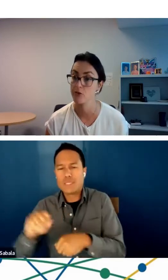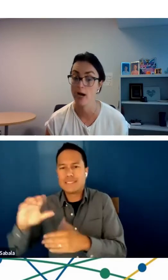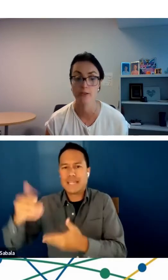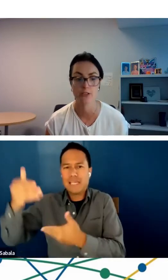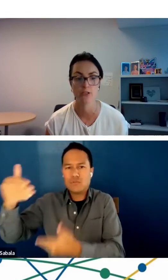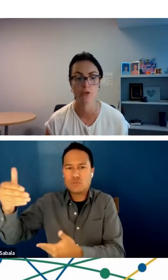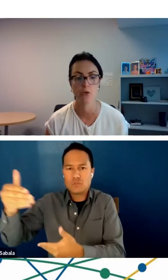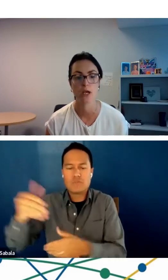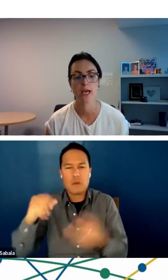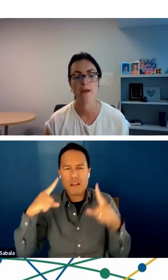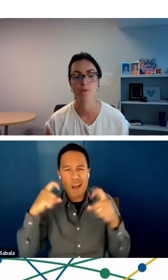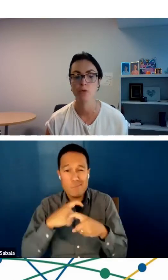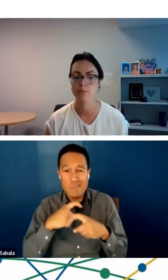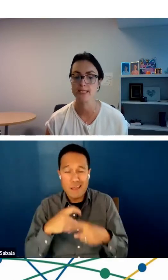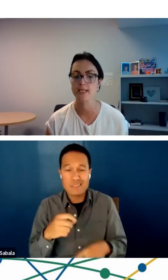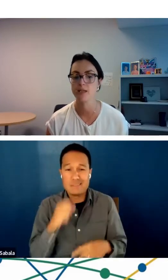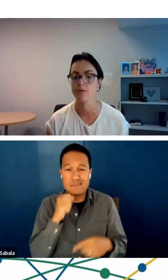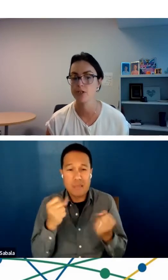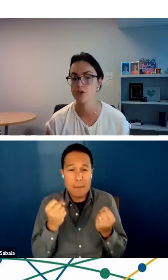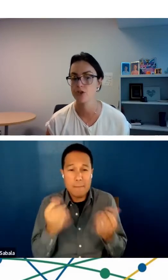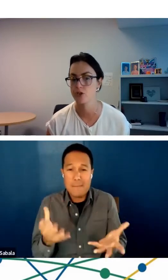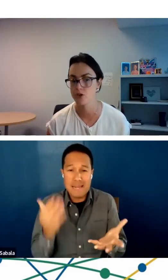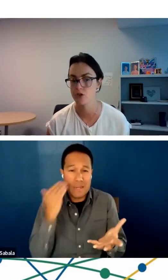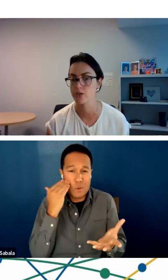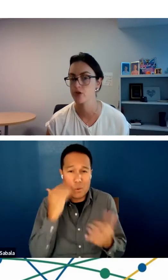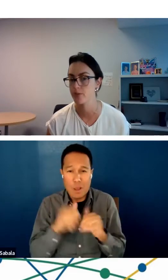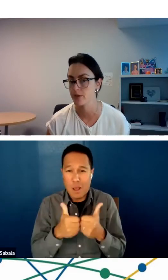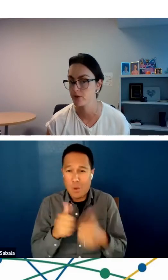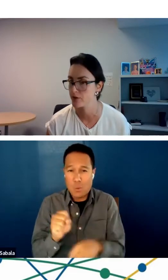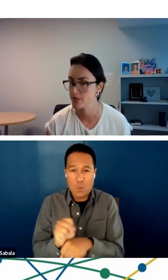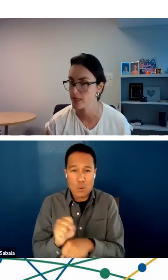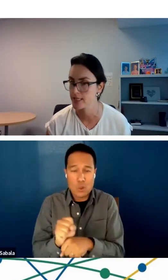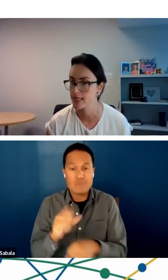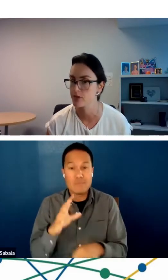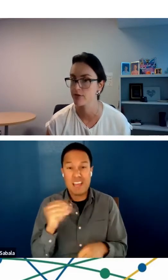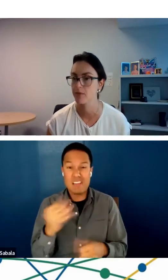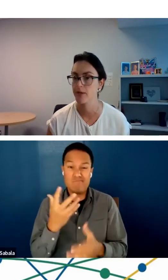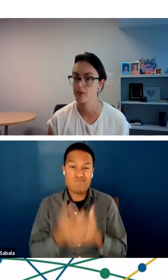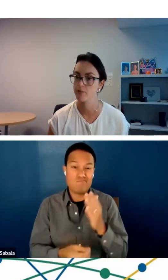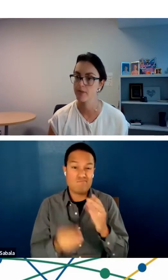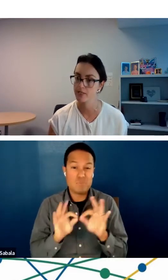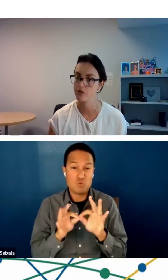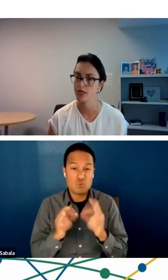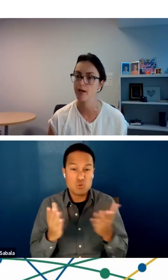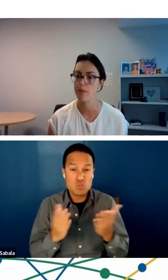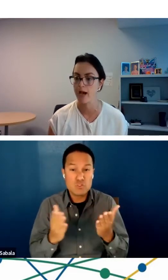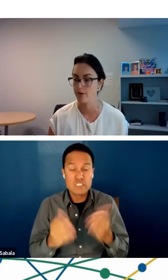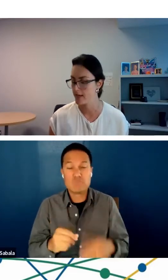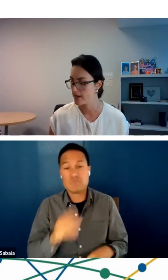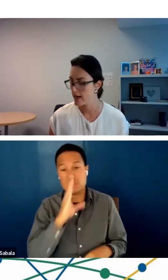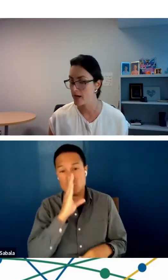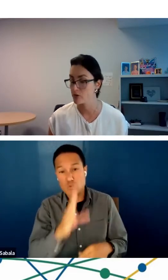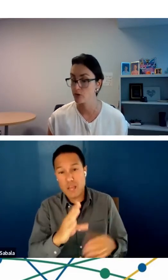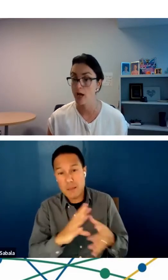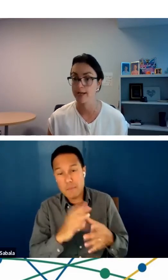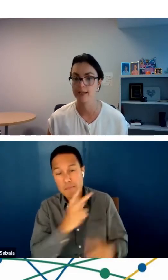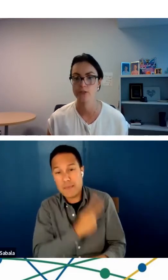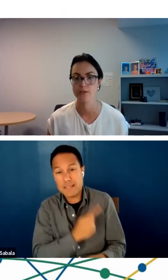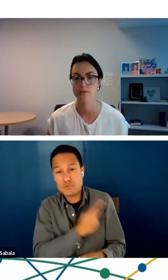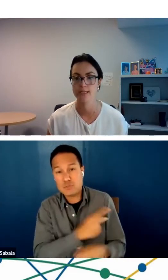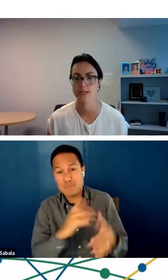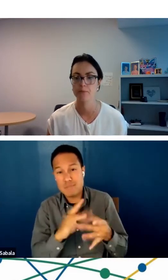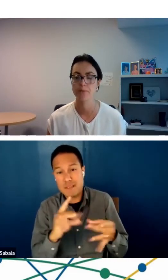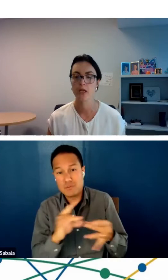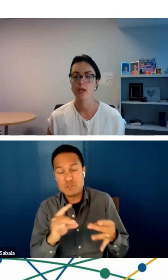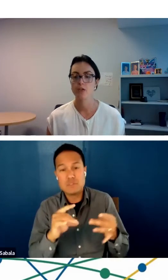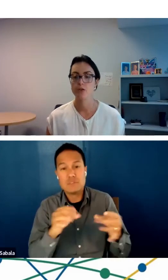providers knew how to do. And we were missing key features such as interpreter services and direct patient messaging about how to log